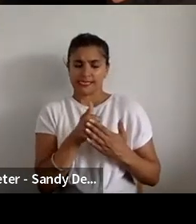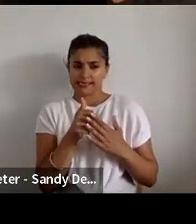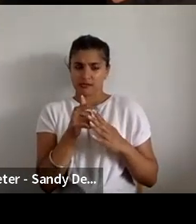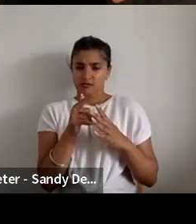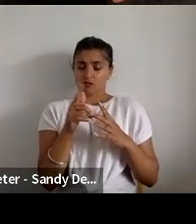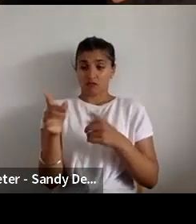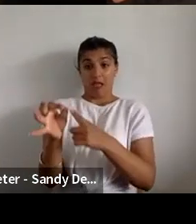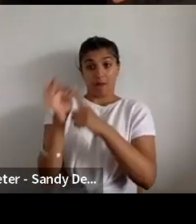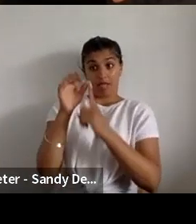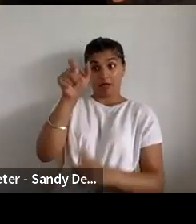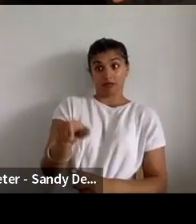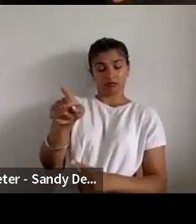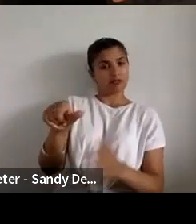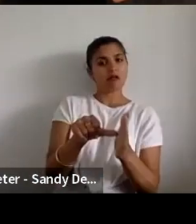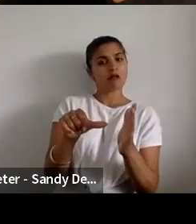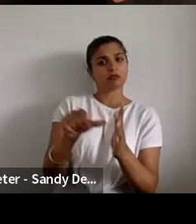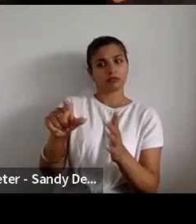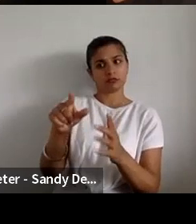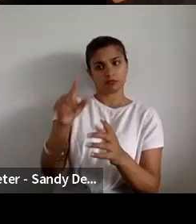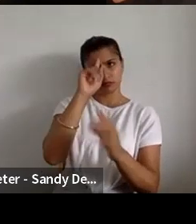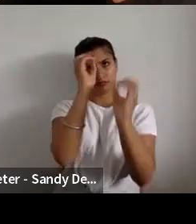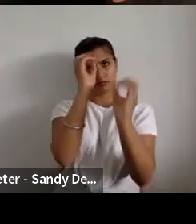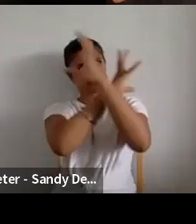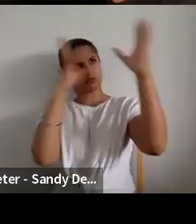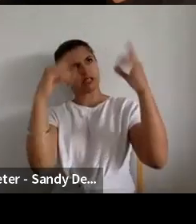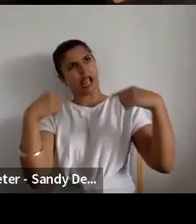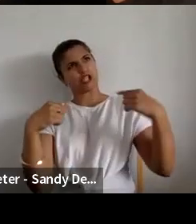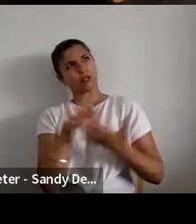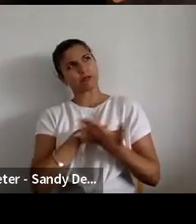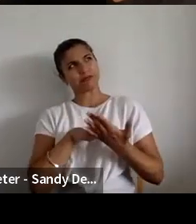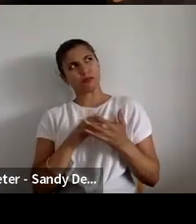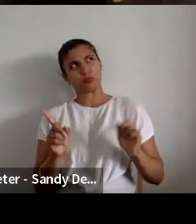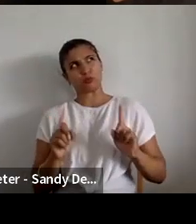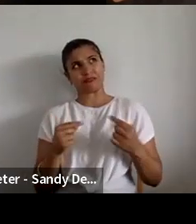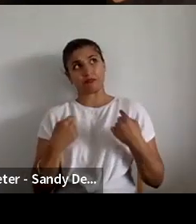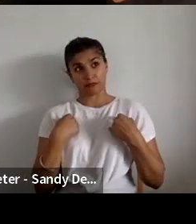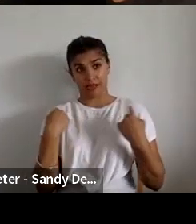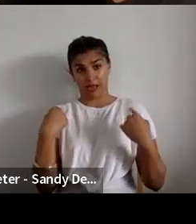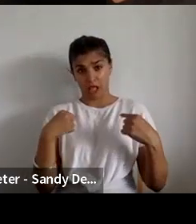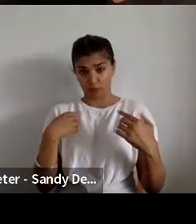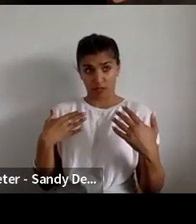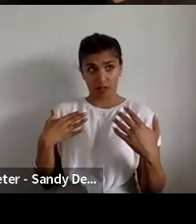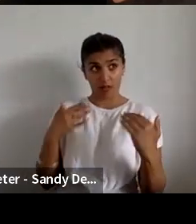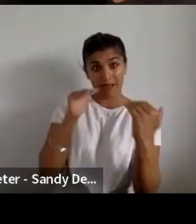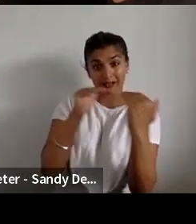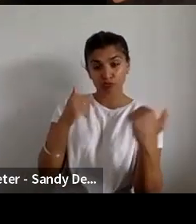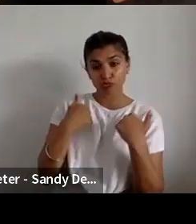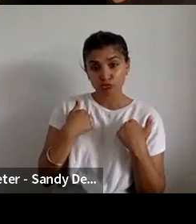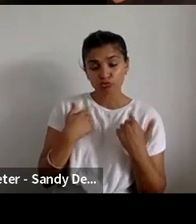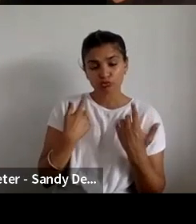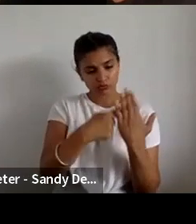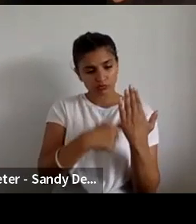eligibility as well as it applies to their own personal circumstances. And normally we have